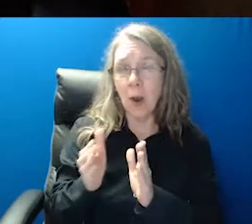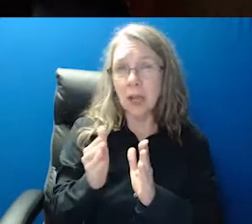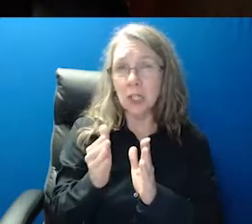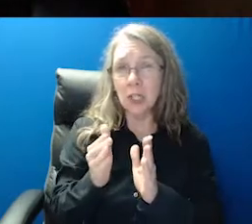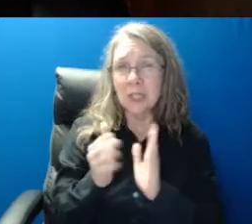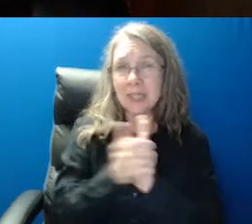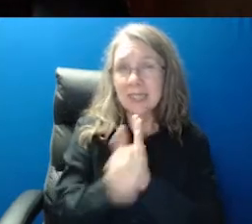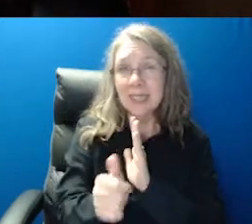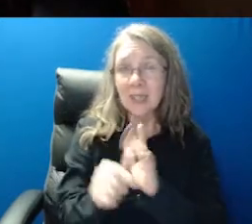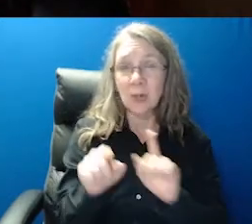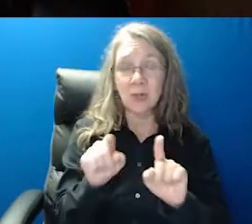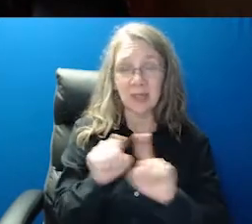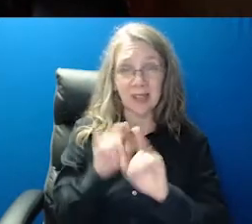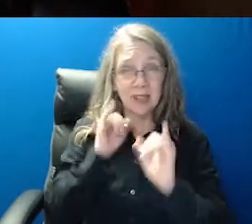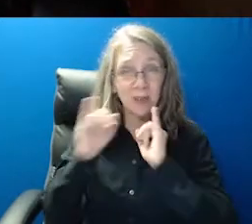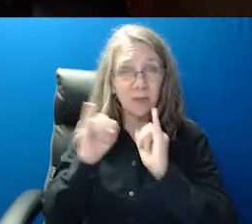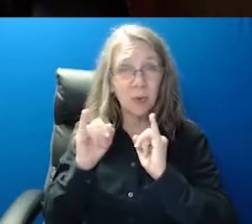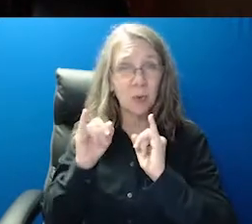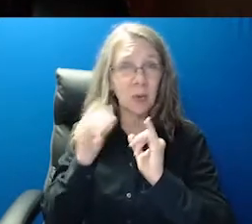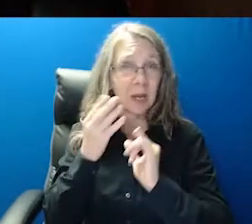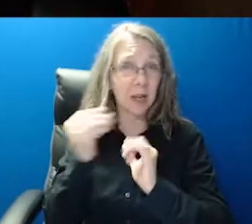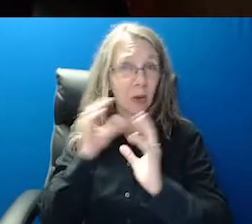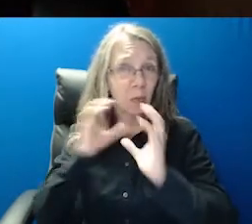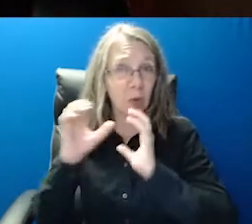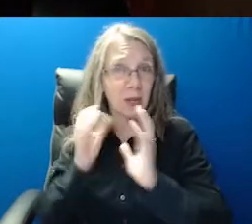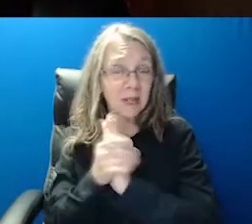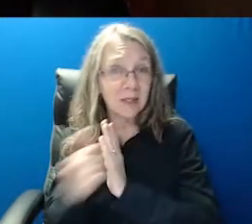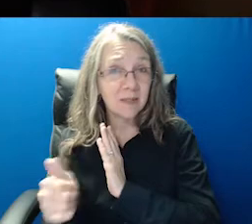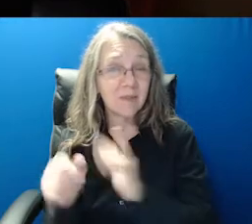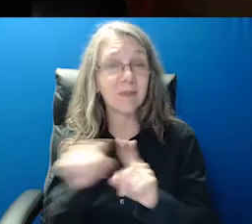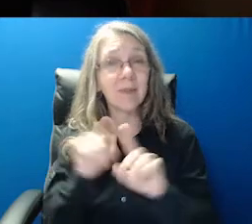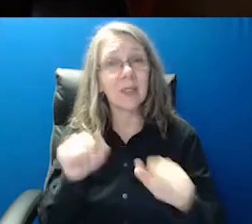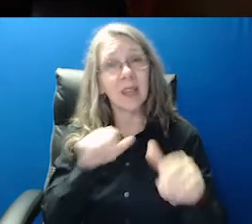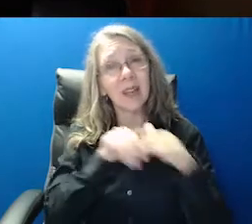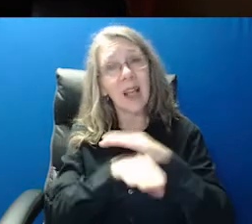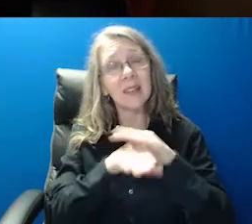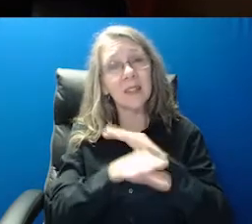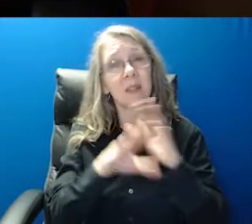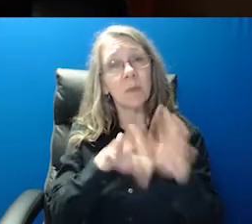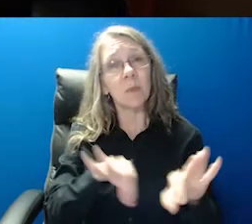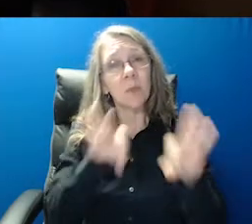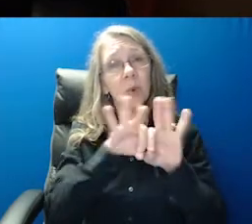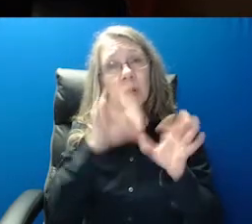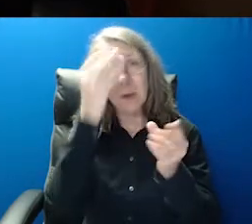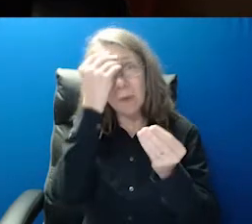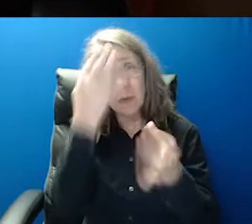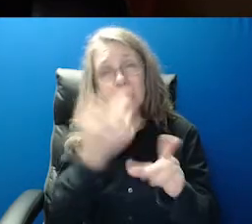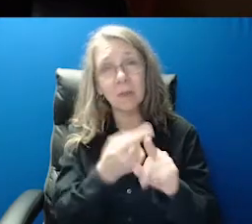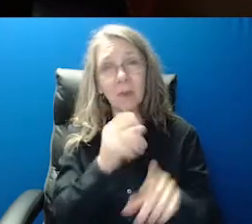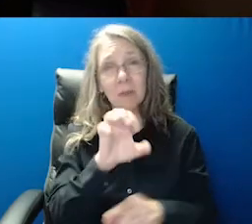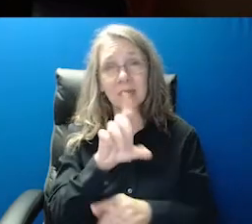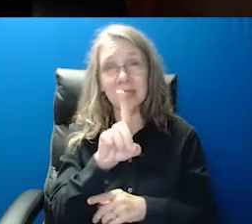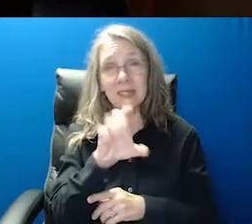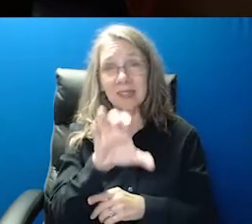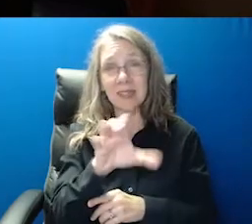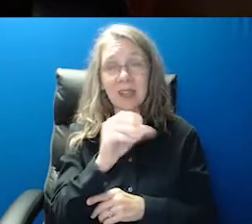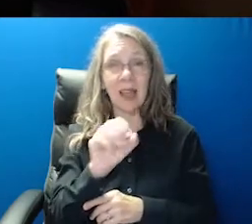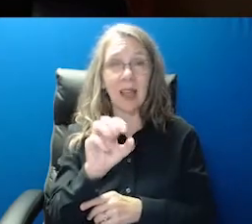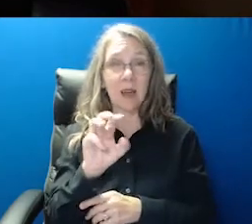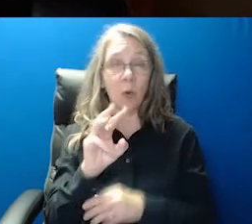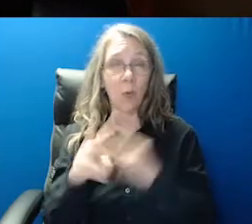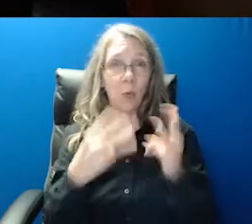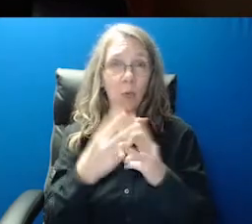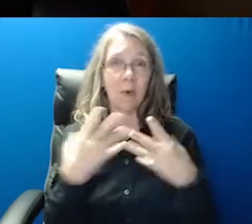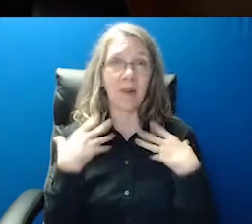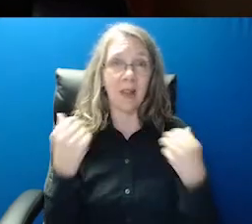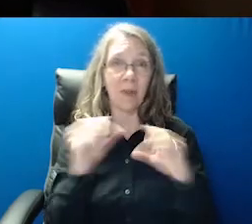communication skills, and also you can access important information from the CDC and the World Health Organization during this